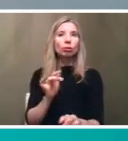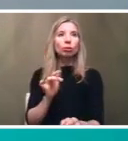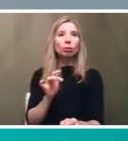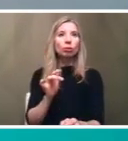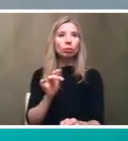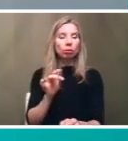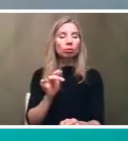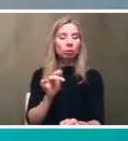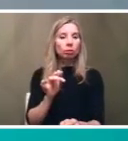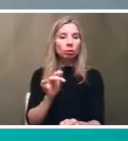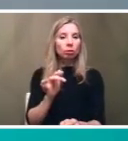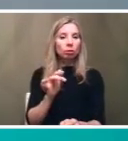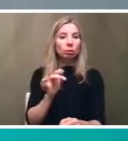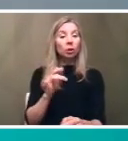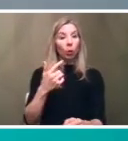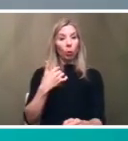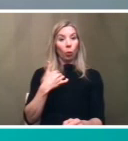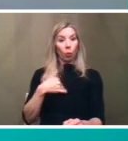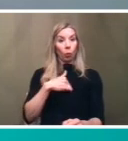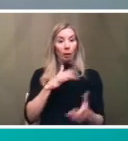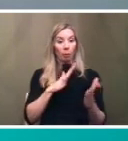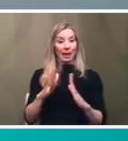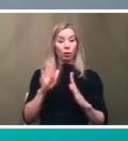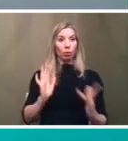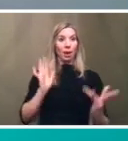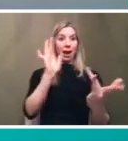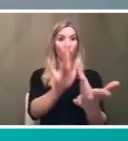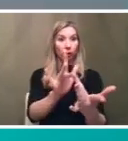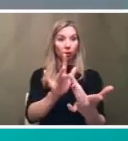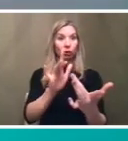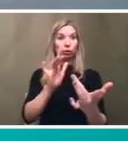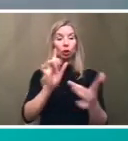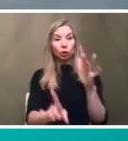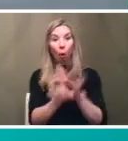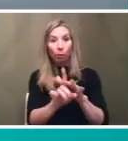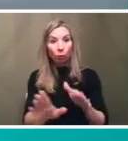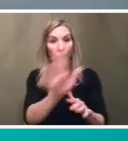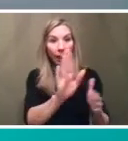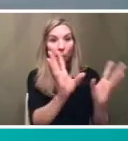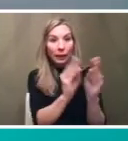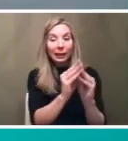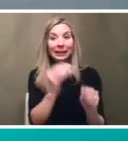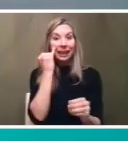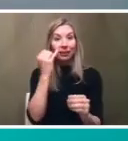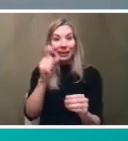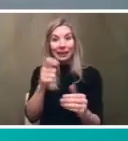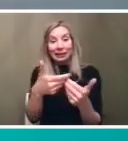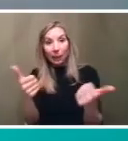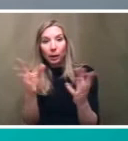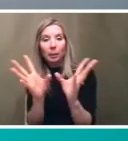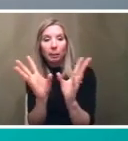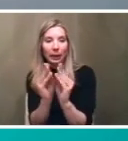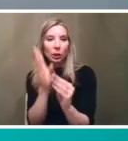to take the outreach to the communities we're going to um you know go to their meetings or schedule separate meetings if need be but we're going to we're going to take the